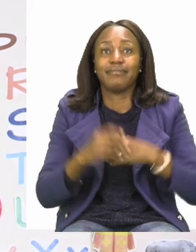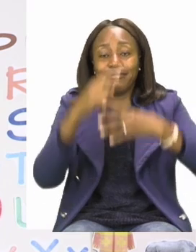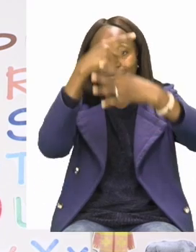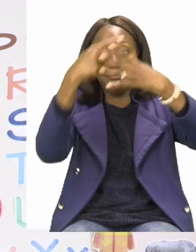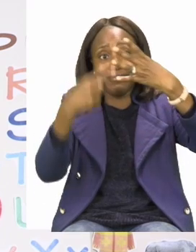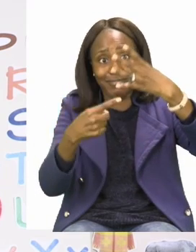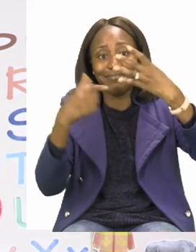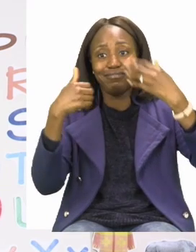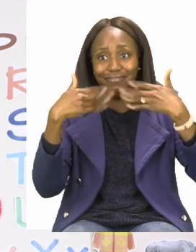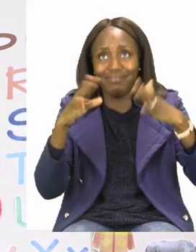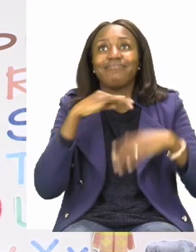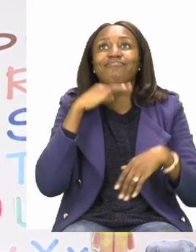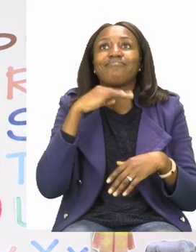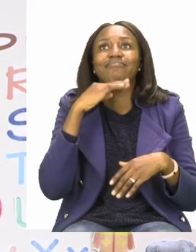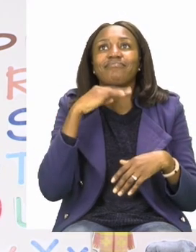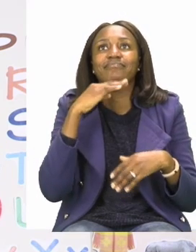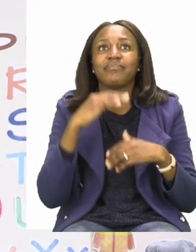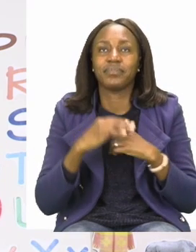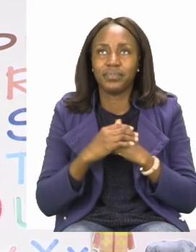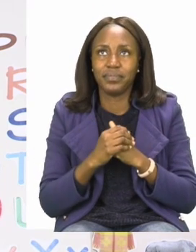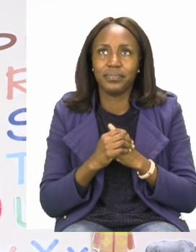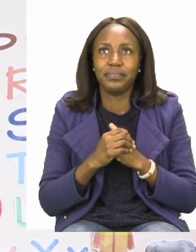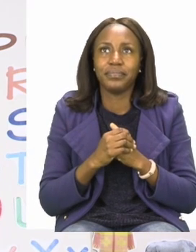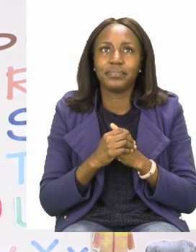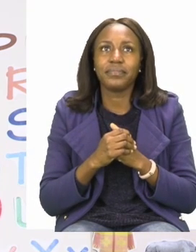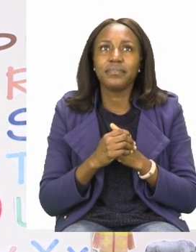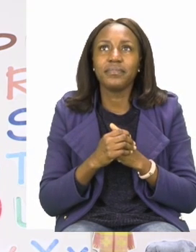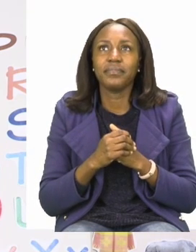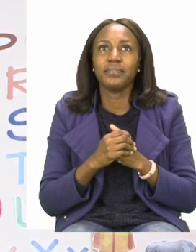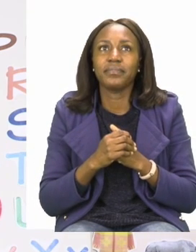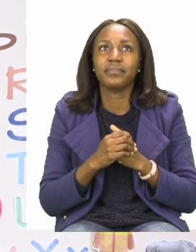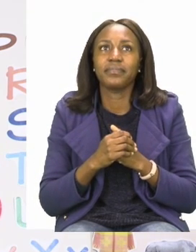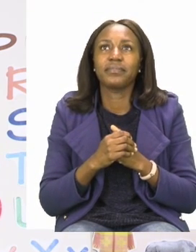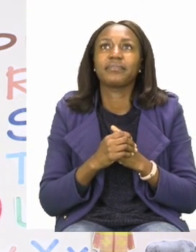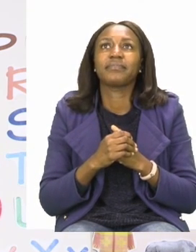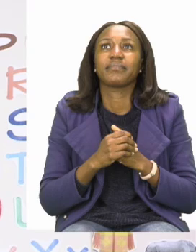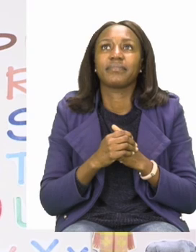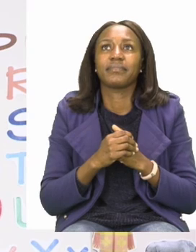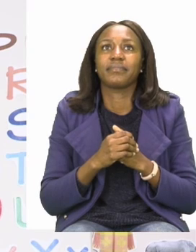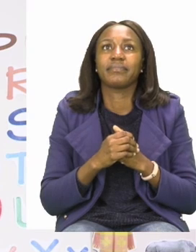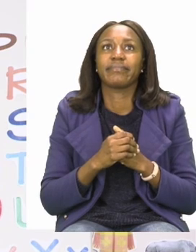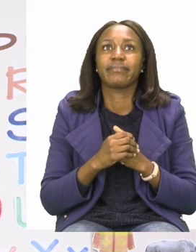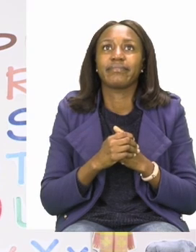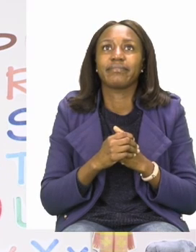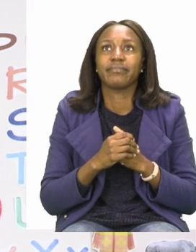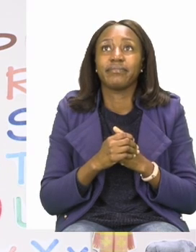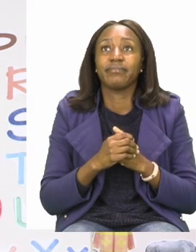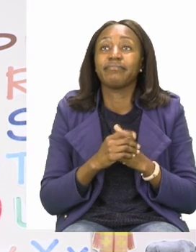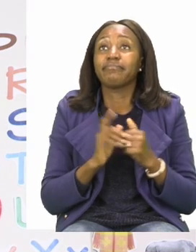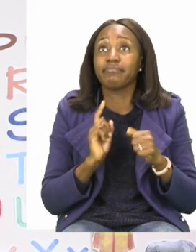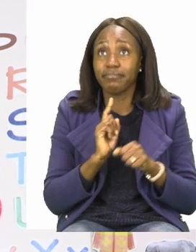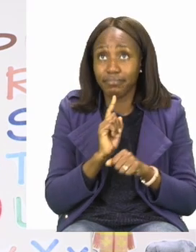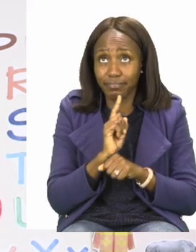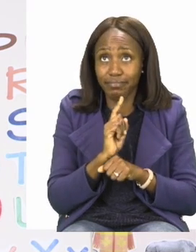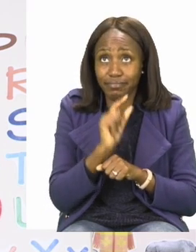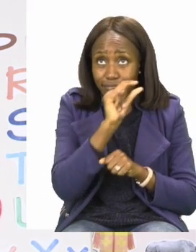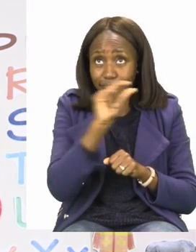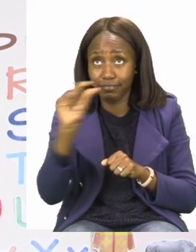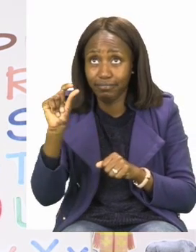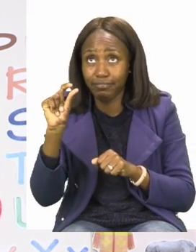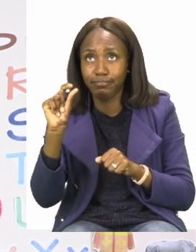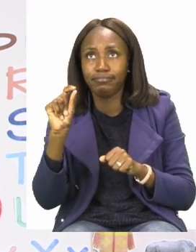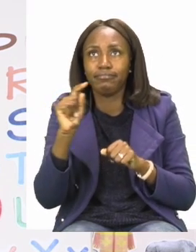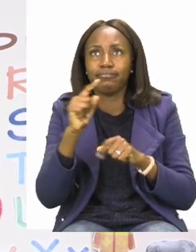begin. The first sentence is your introduction sentence. That means that's the one that's going to